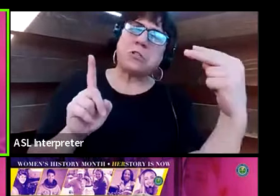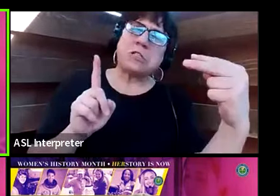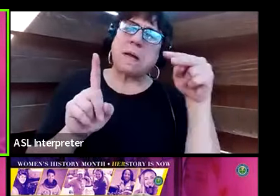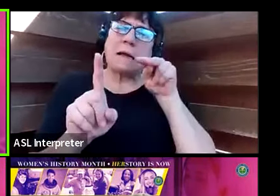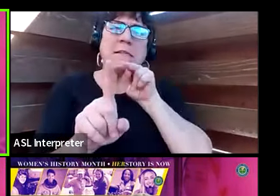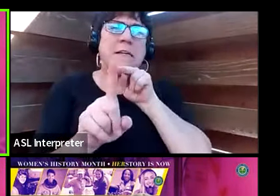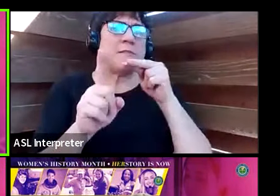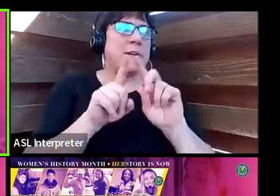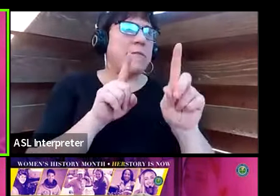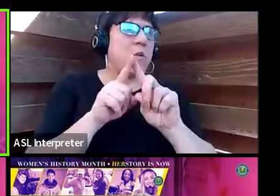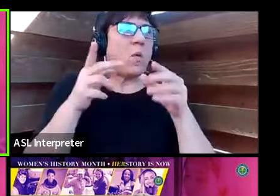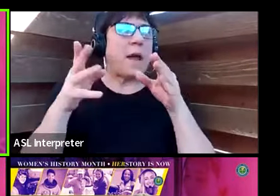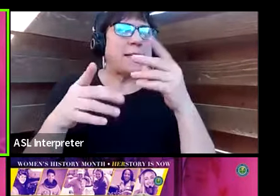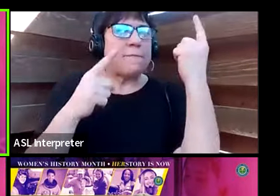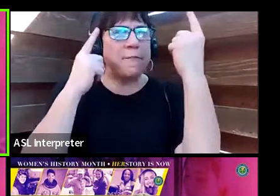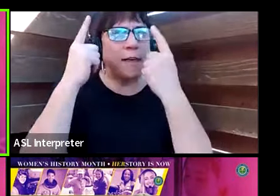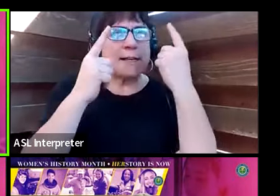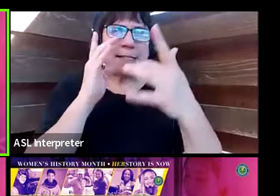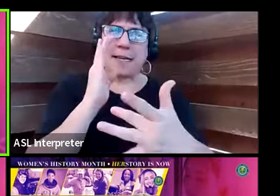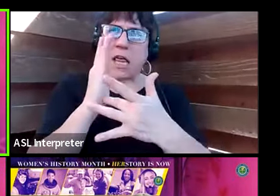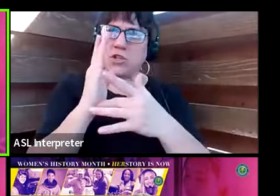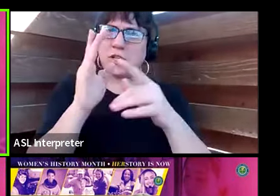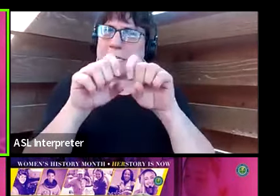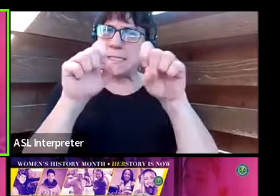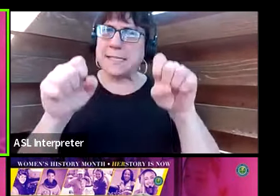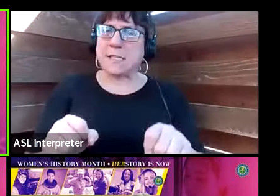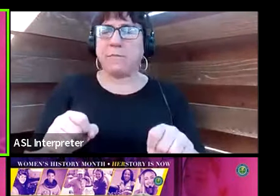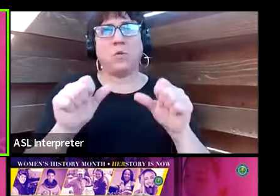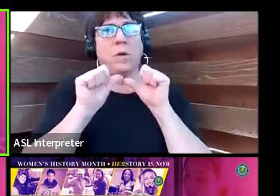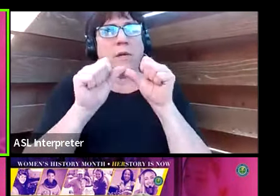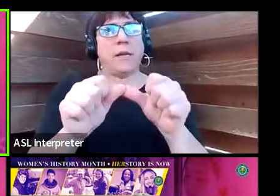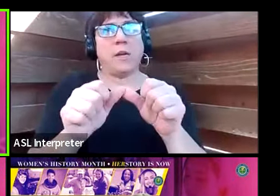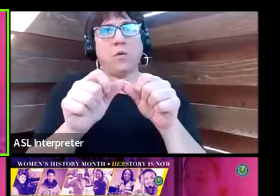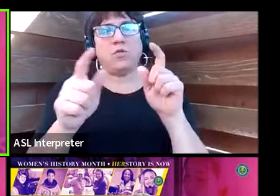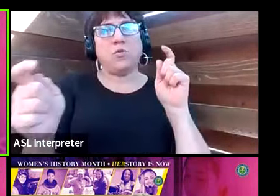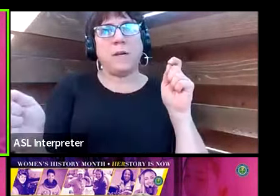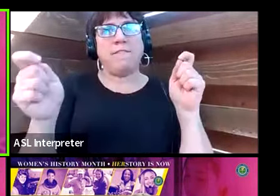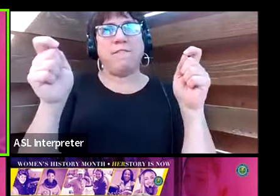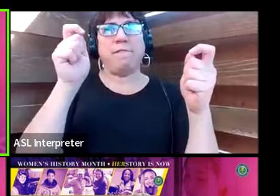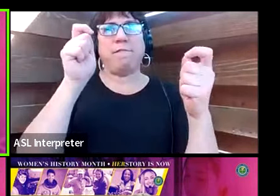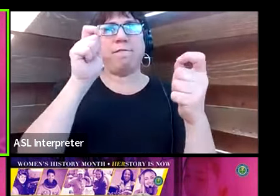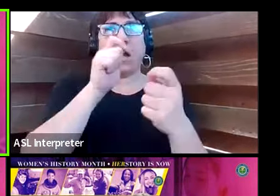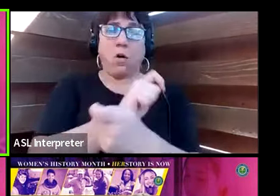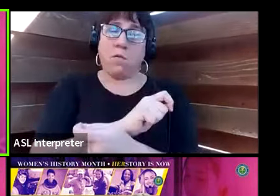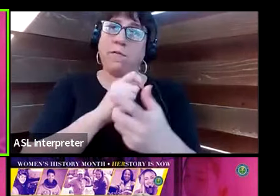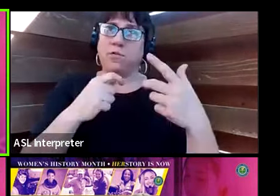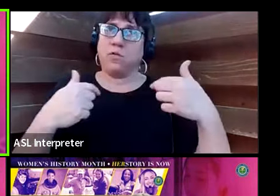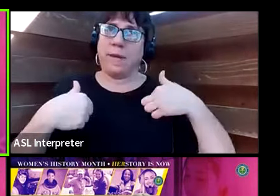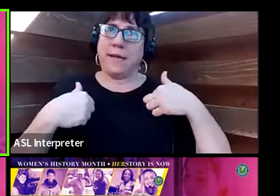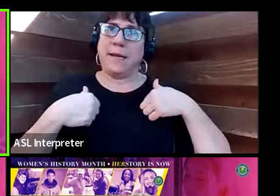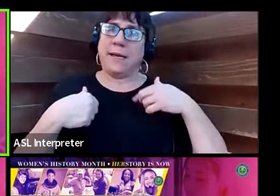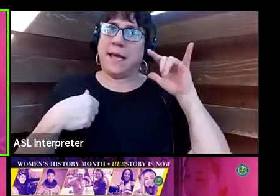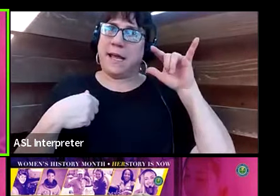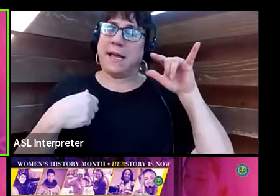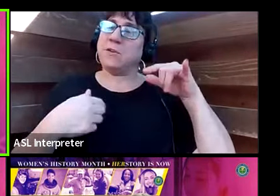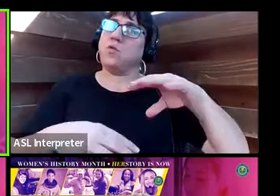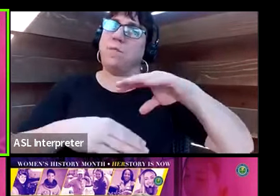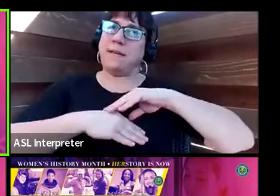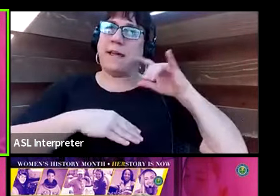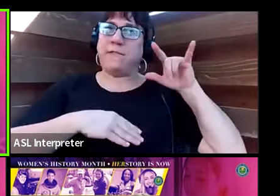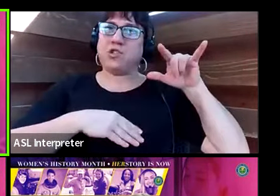of thinking. Because technology and systems are going to continue to evolve and to meet the aviation challenges of tomorrow.